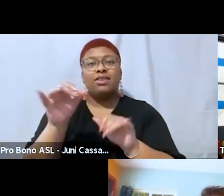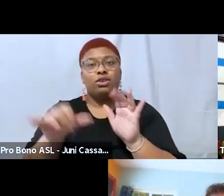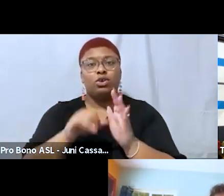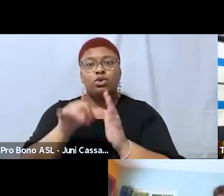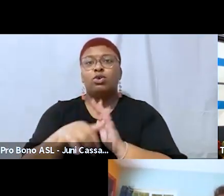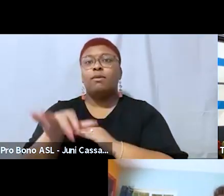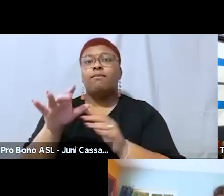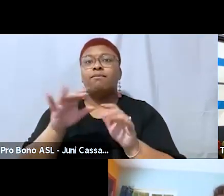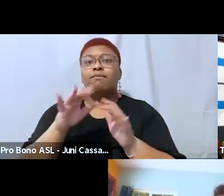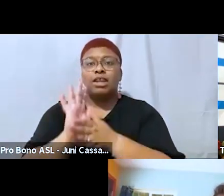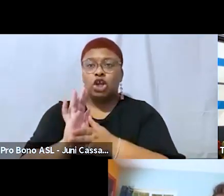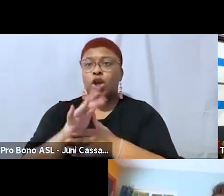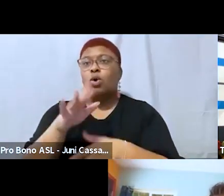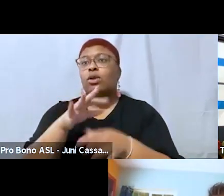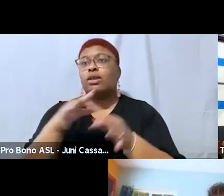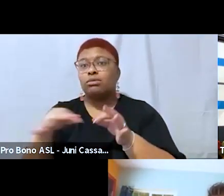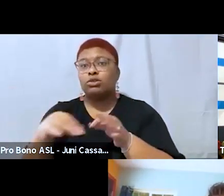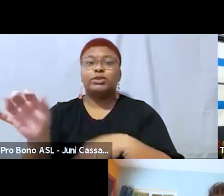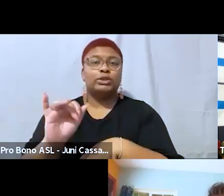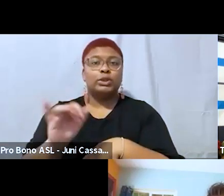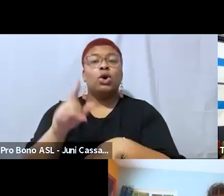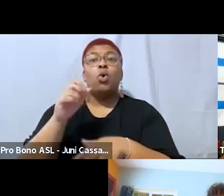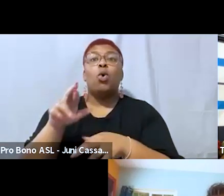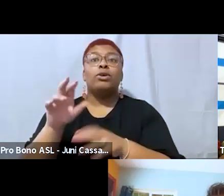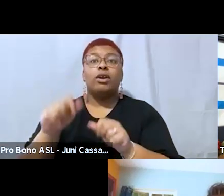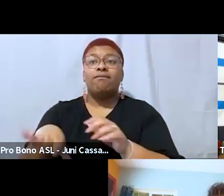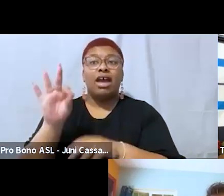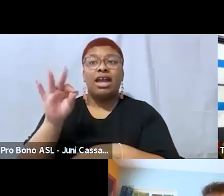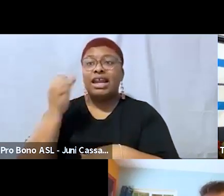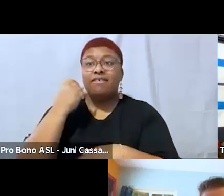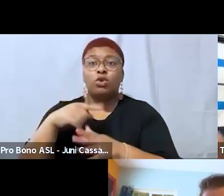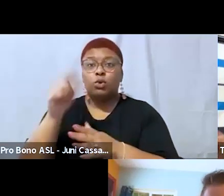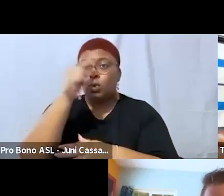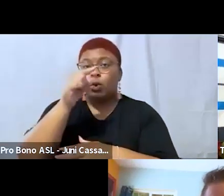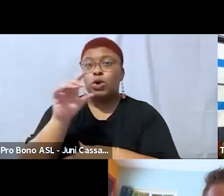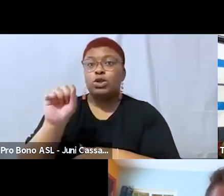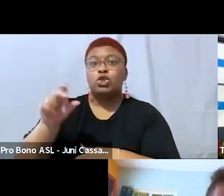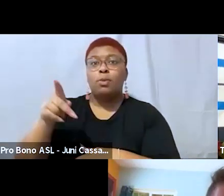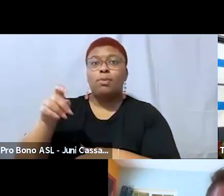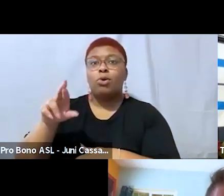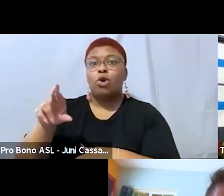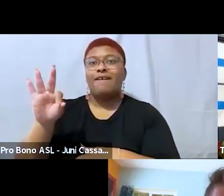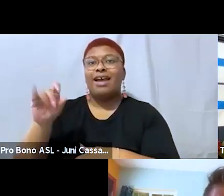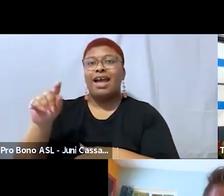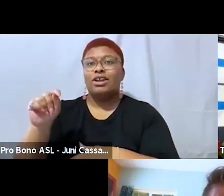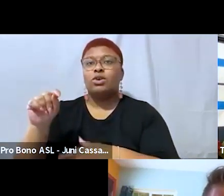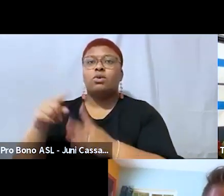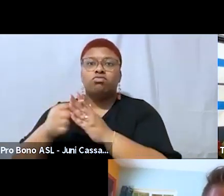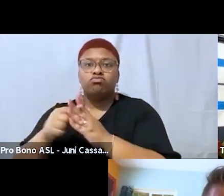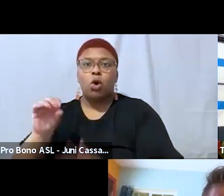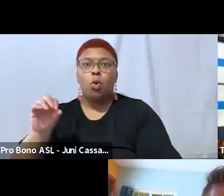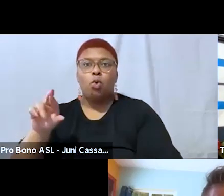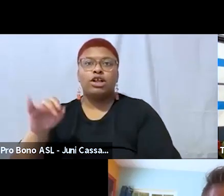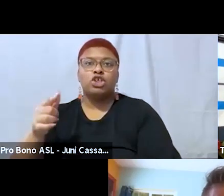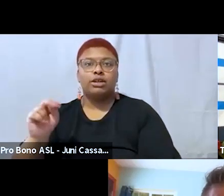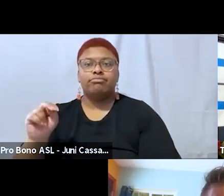it by just googling um uh super fat origin it actually comes with that um so we'll talk about some of the